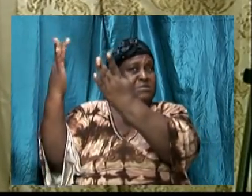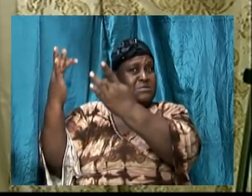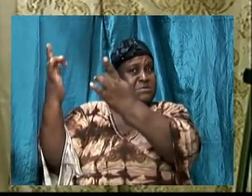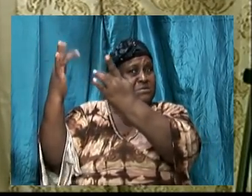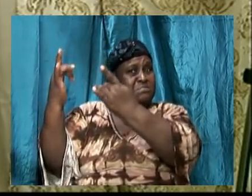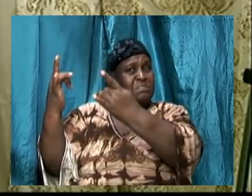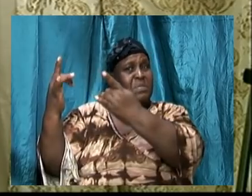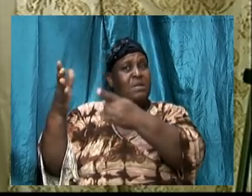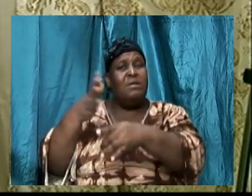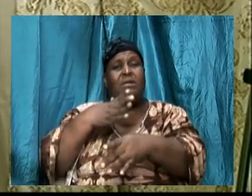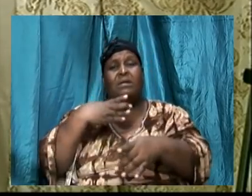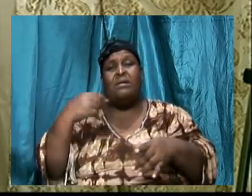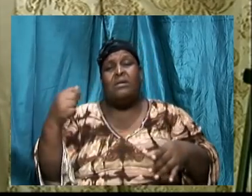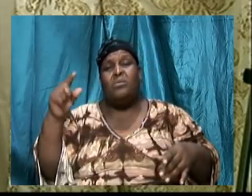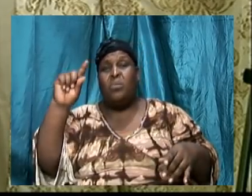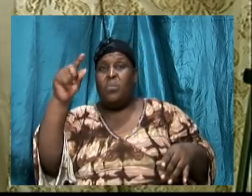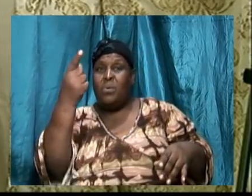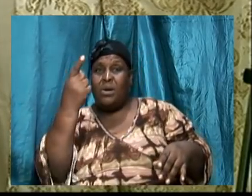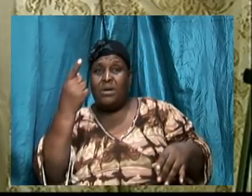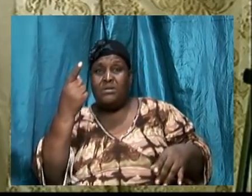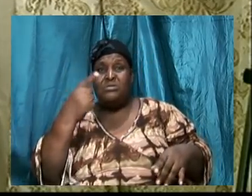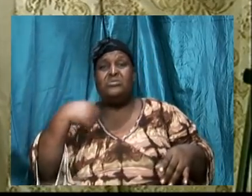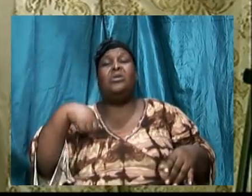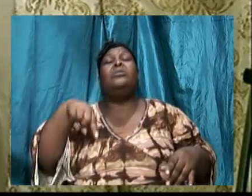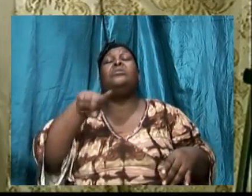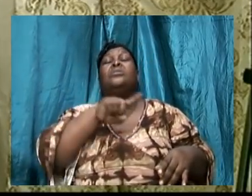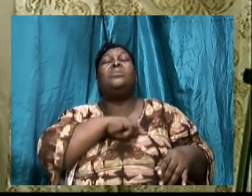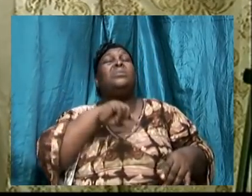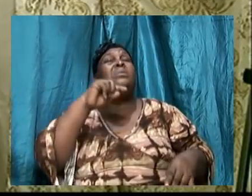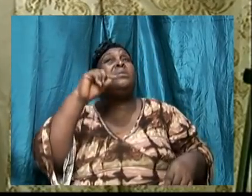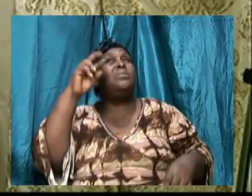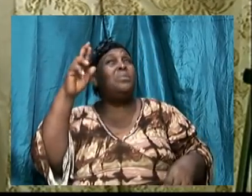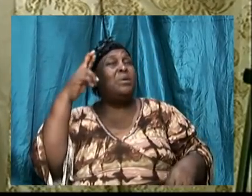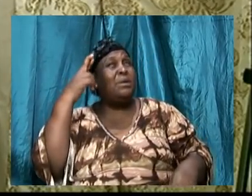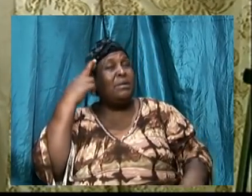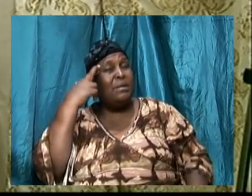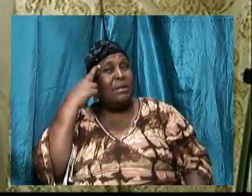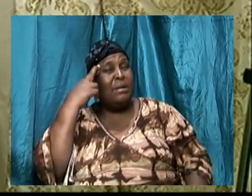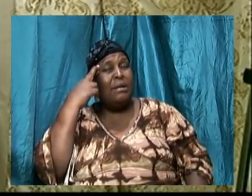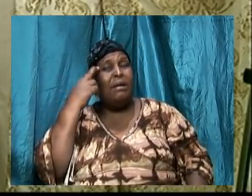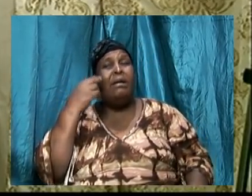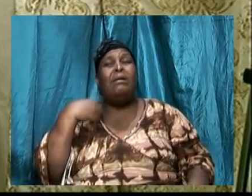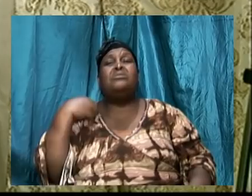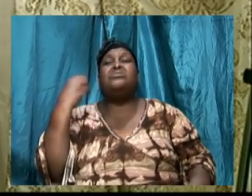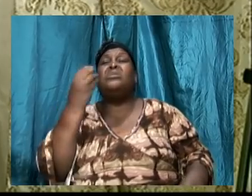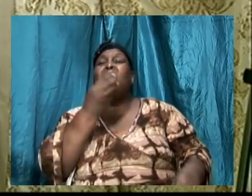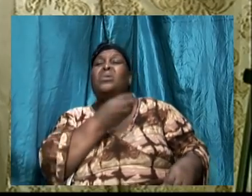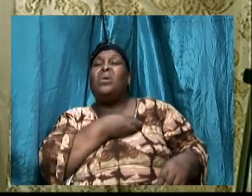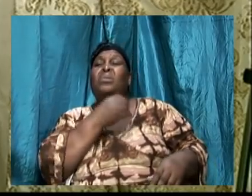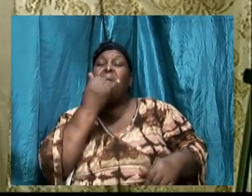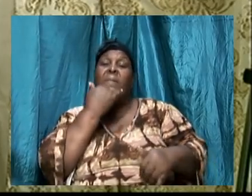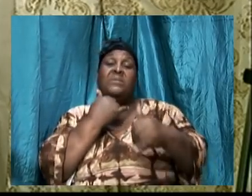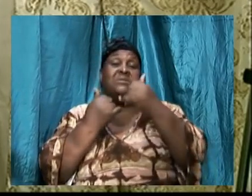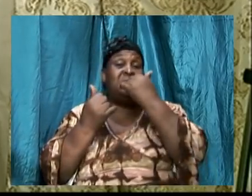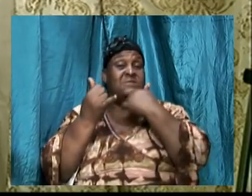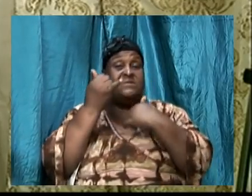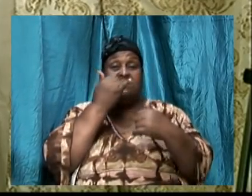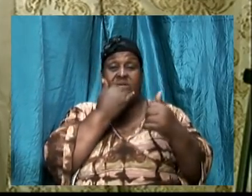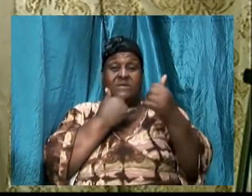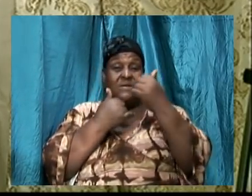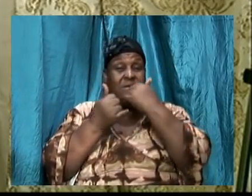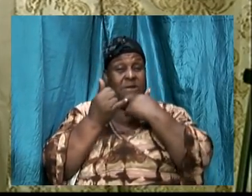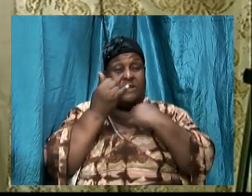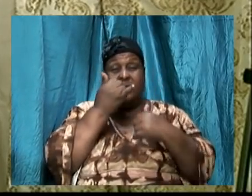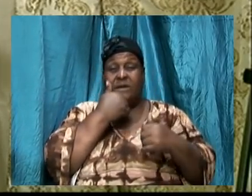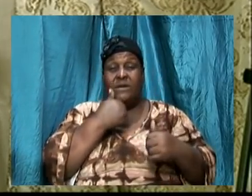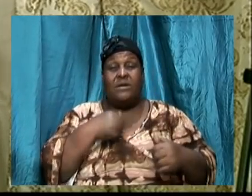according to and walk in the word, the thing about the God that we serve is